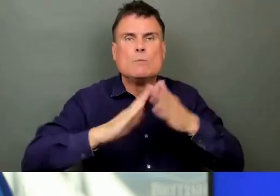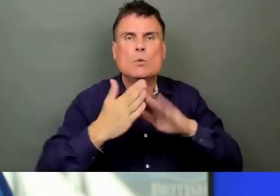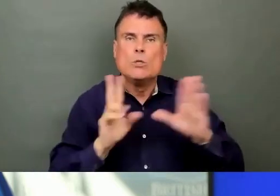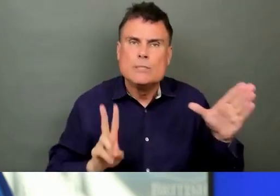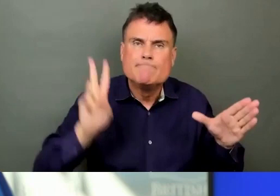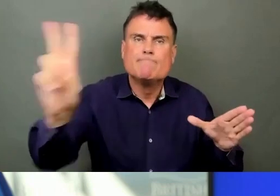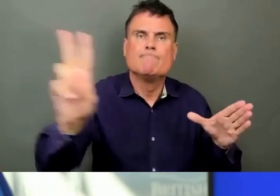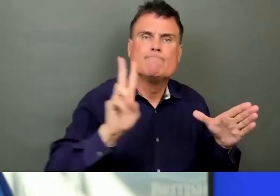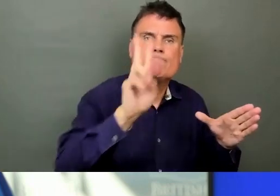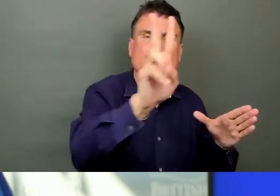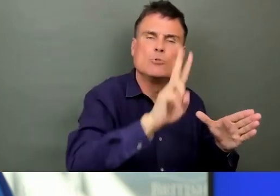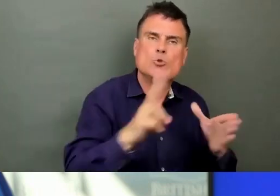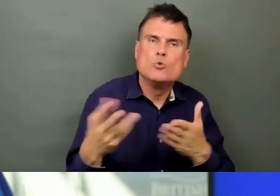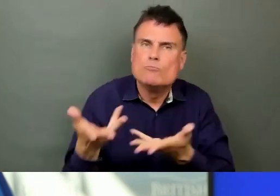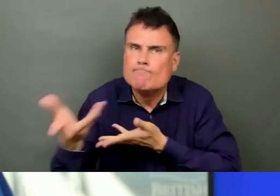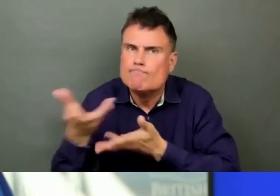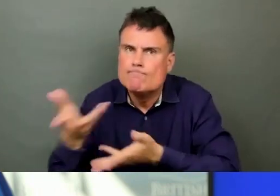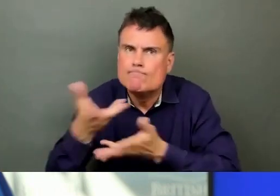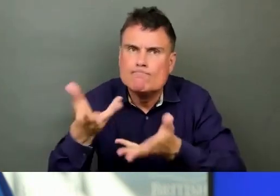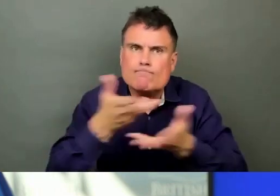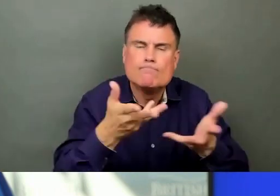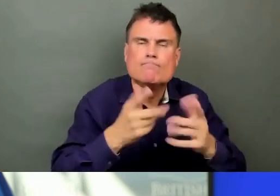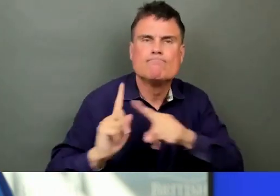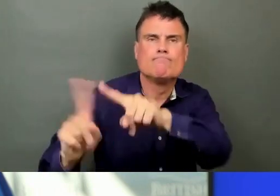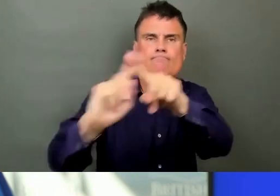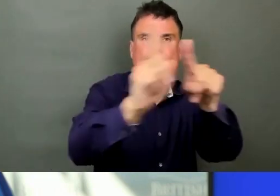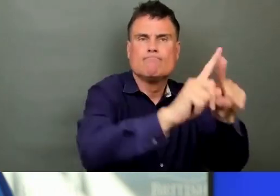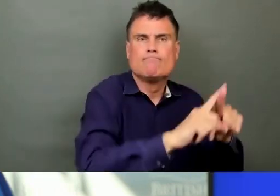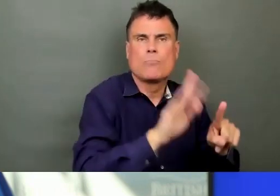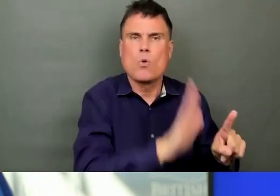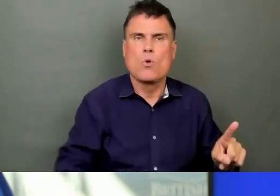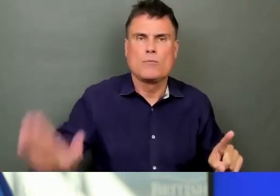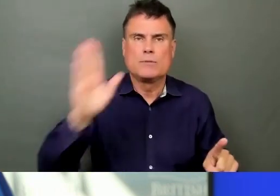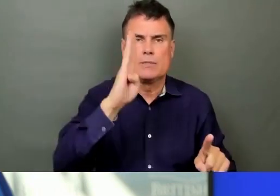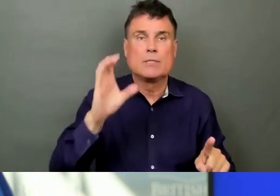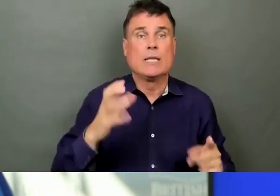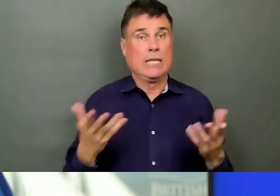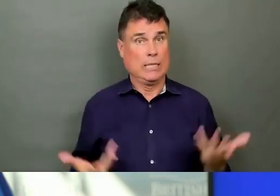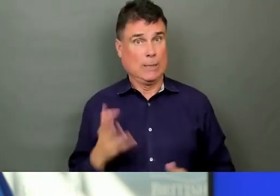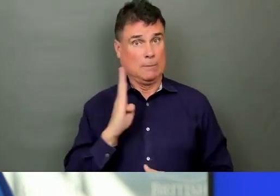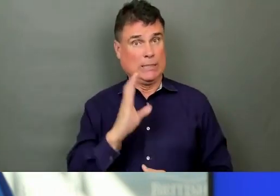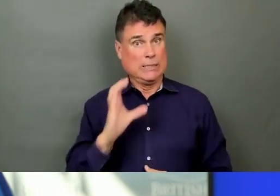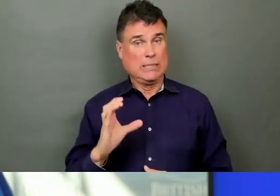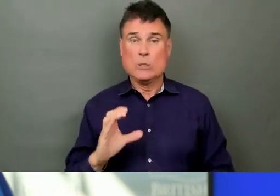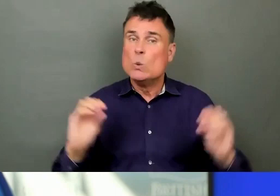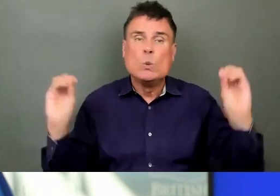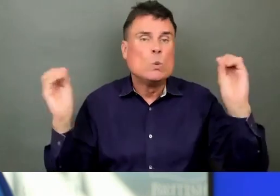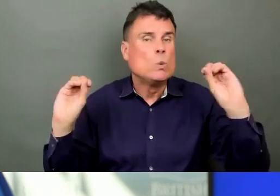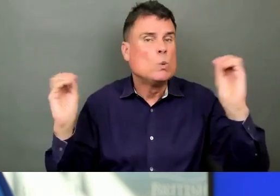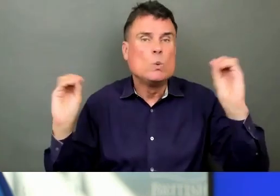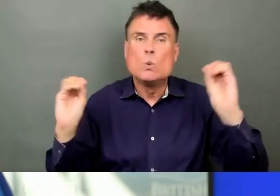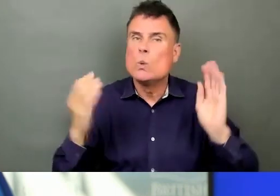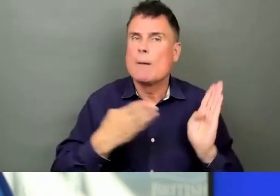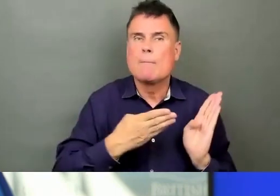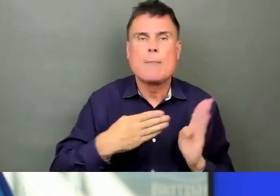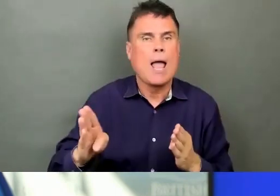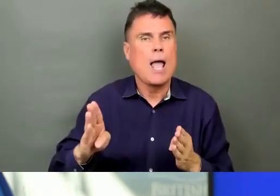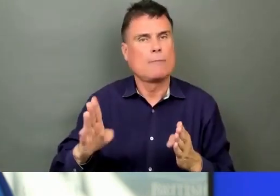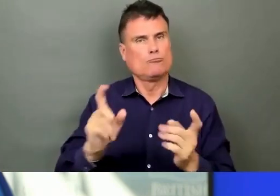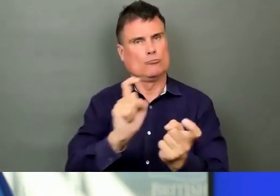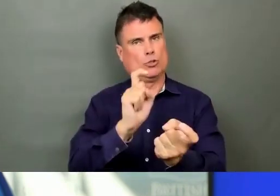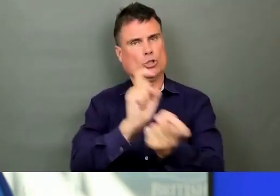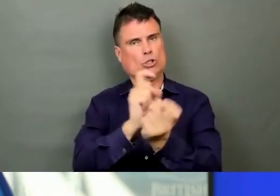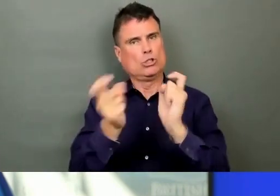is no plan, none, to change our approach to self-isolation. you get sick with COVID-19 in BC, no